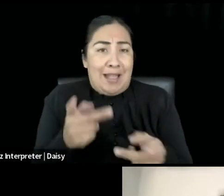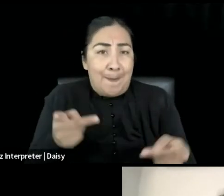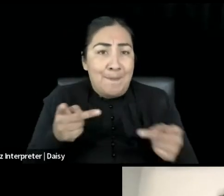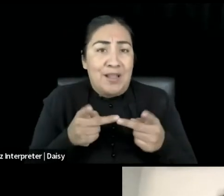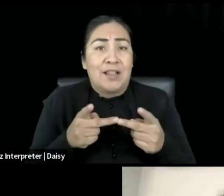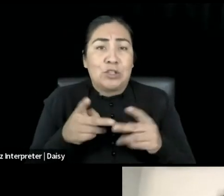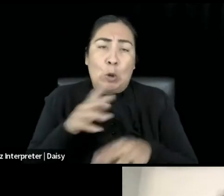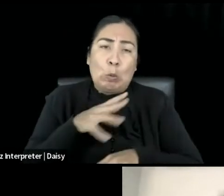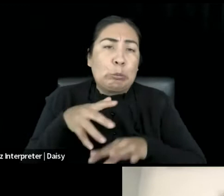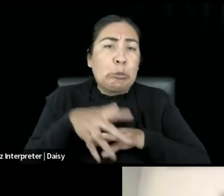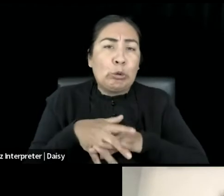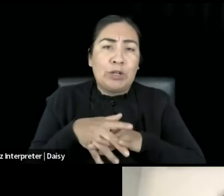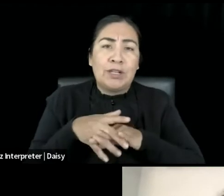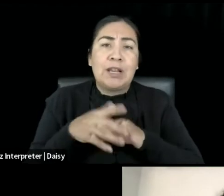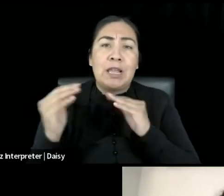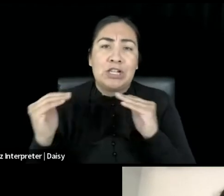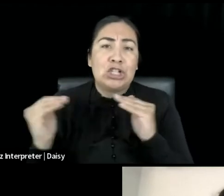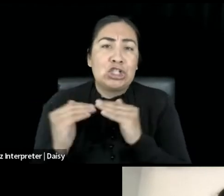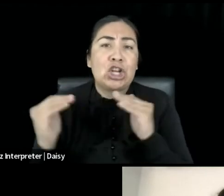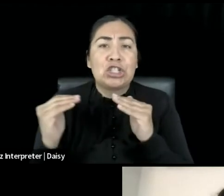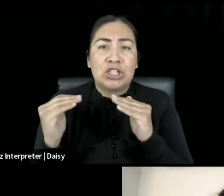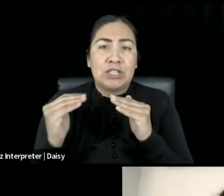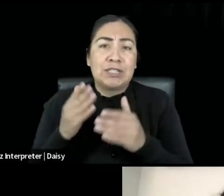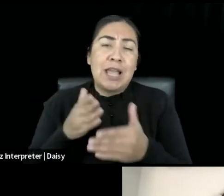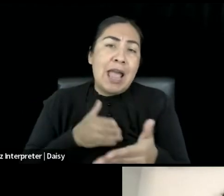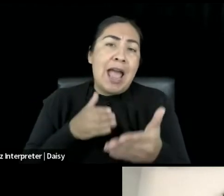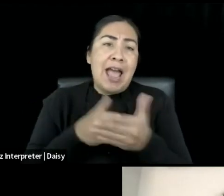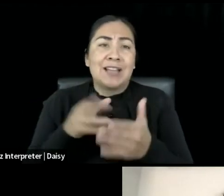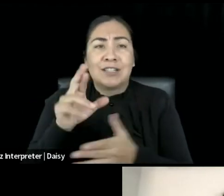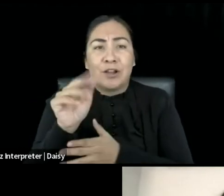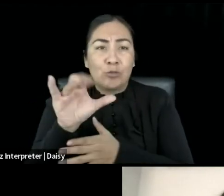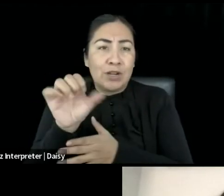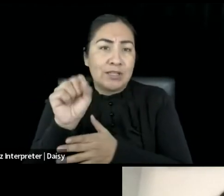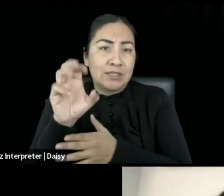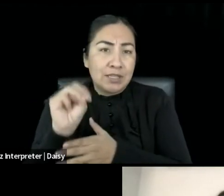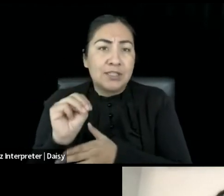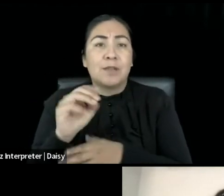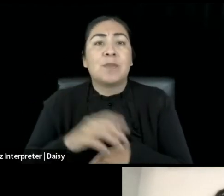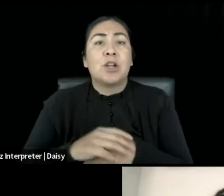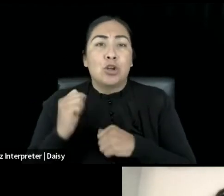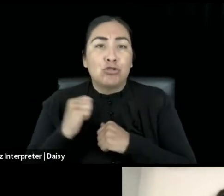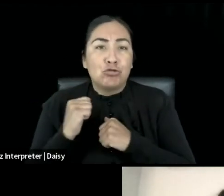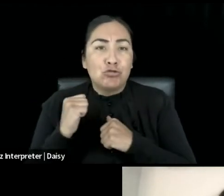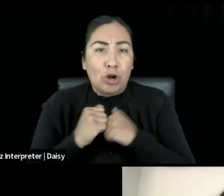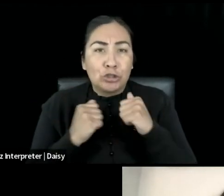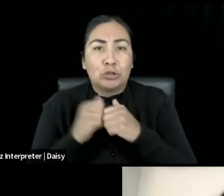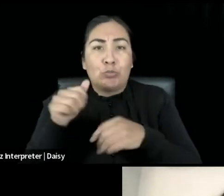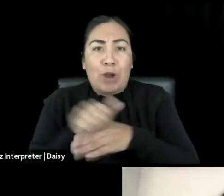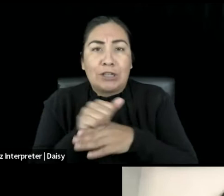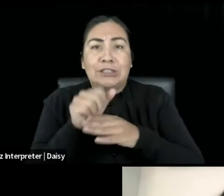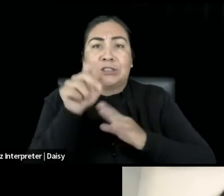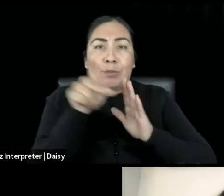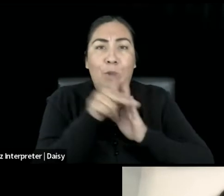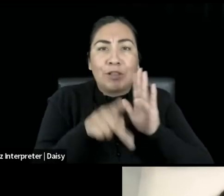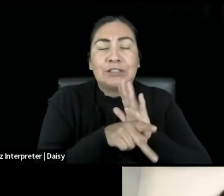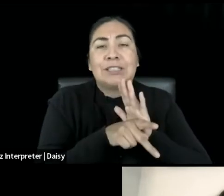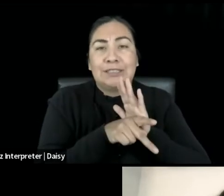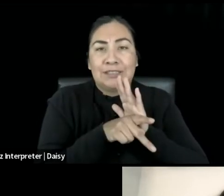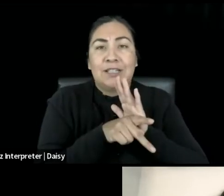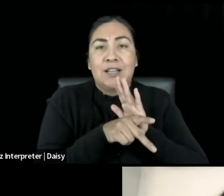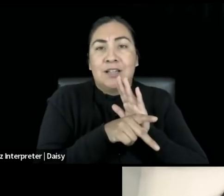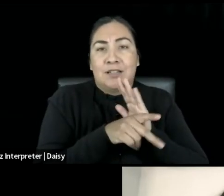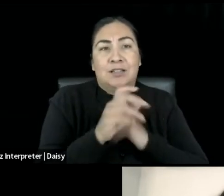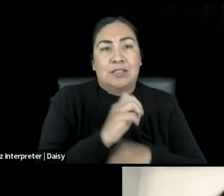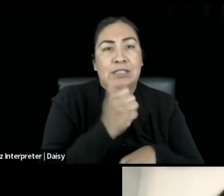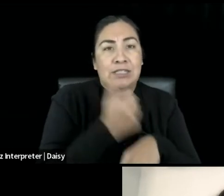structures, practices, policies, principles, and producing. And as a session participant, you commit with us to creating safe and supportive